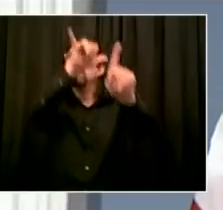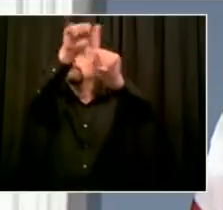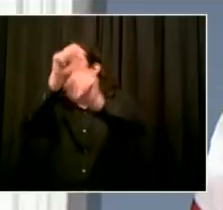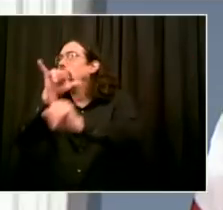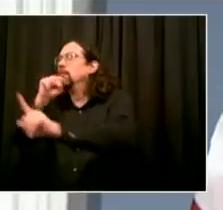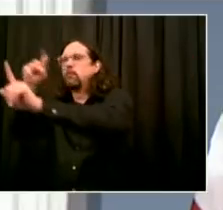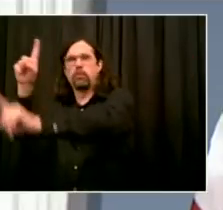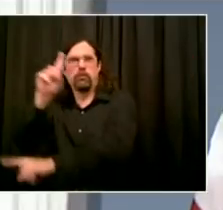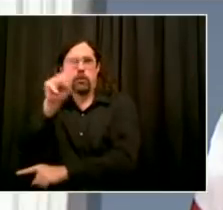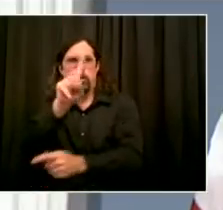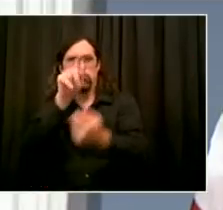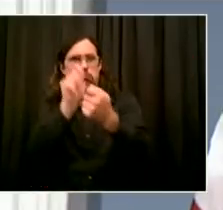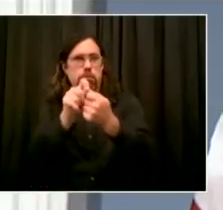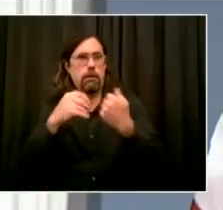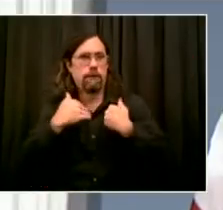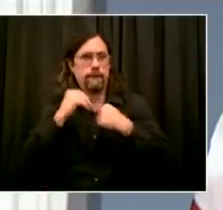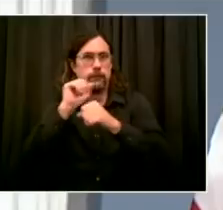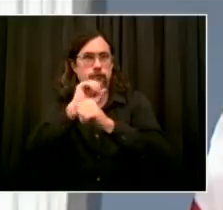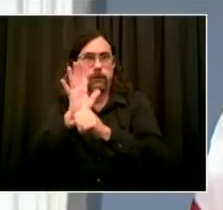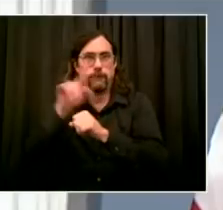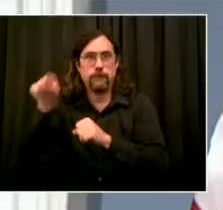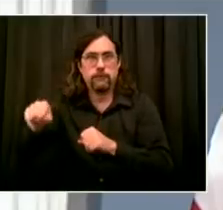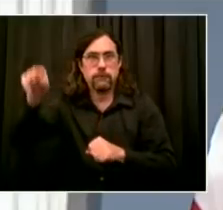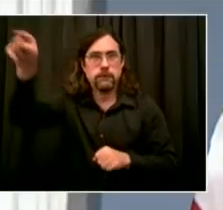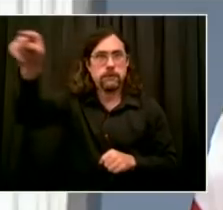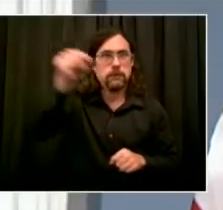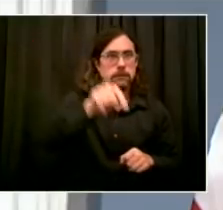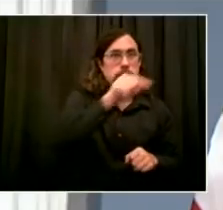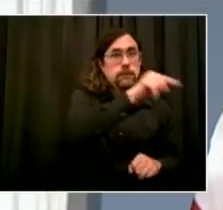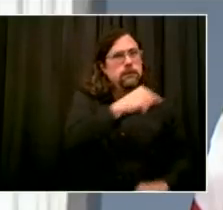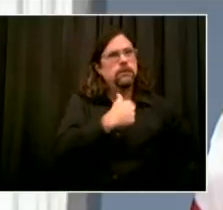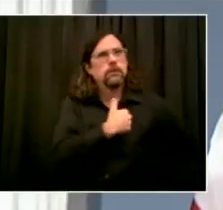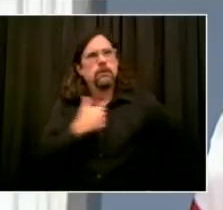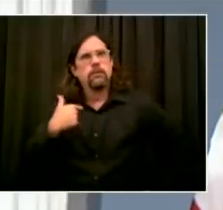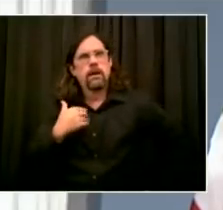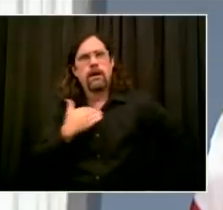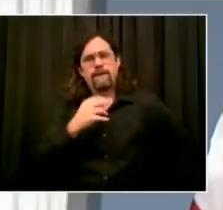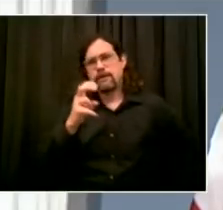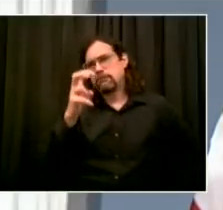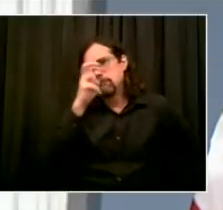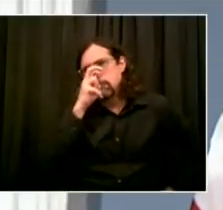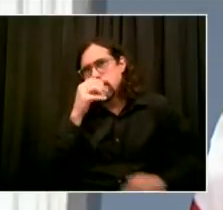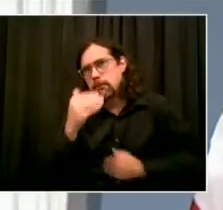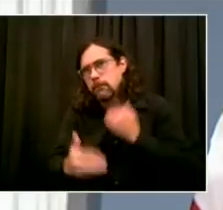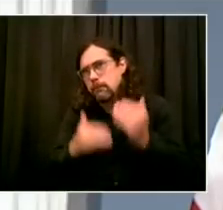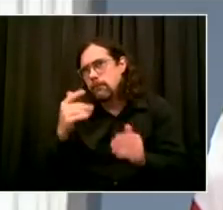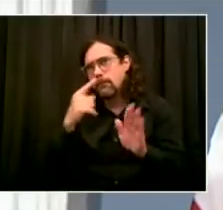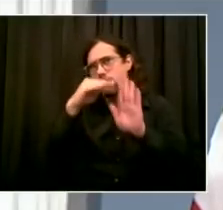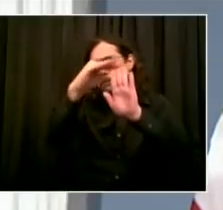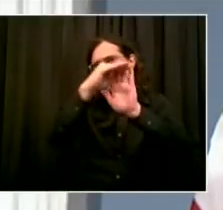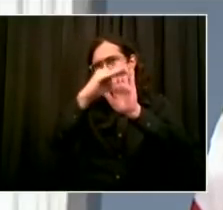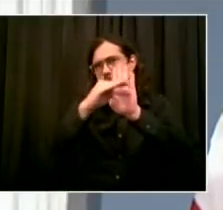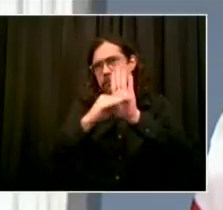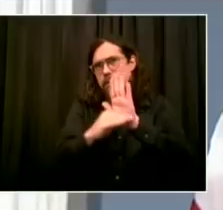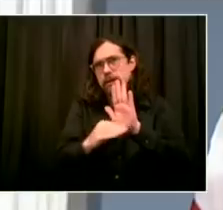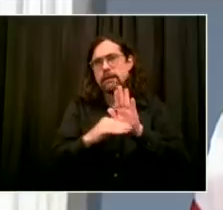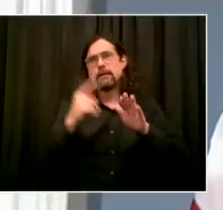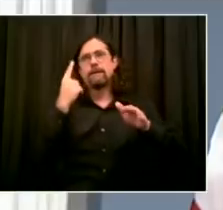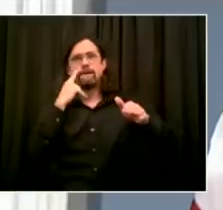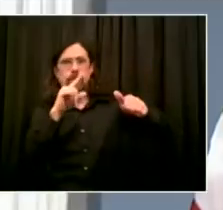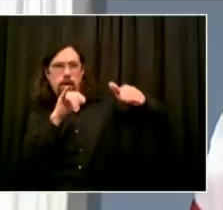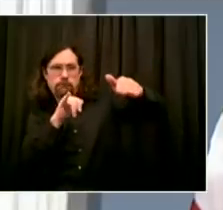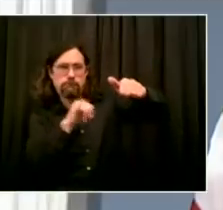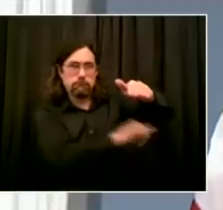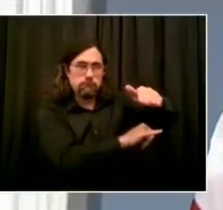classroom closures, and building closures, and we will take appropriate action in each and every case, and it will happen